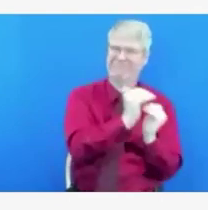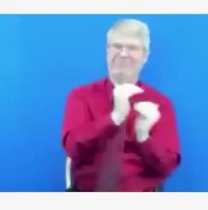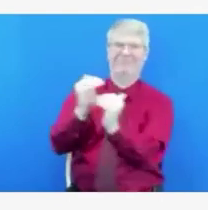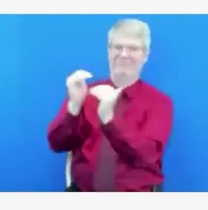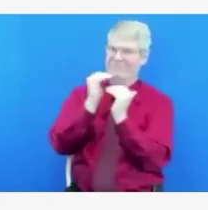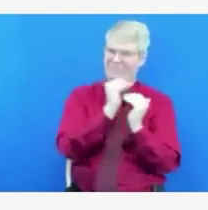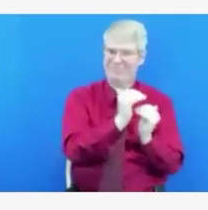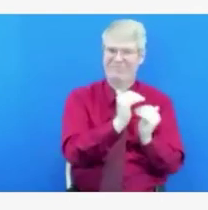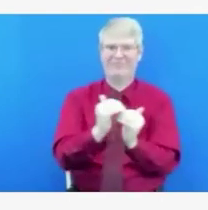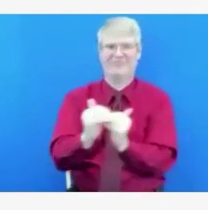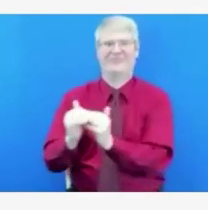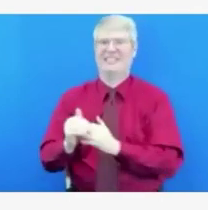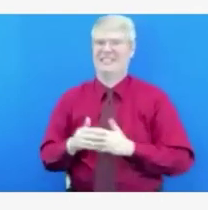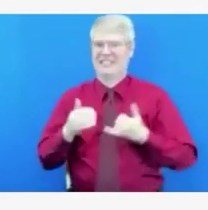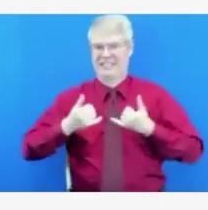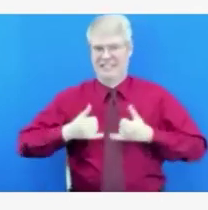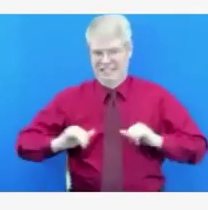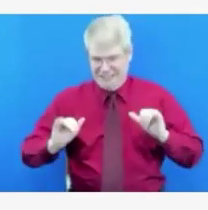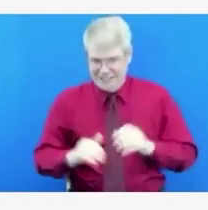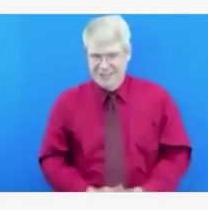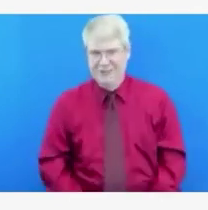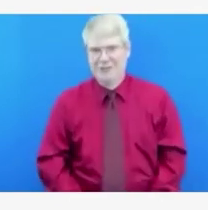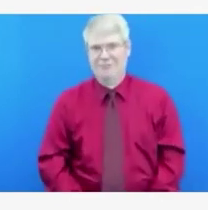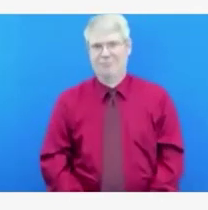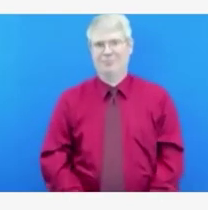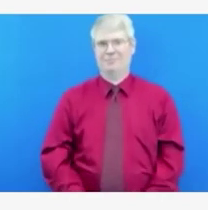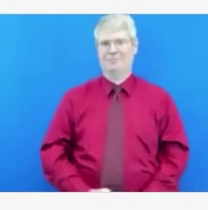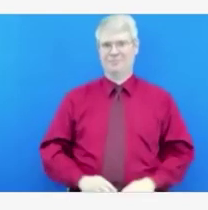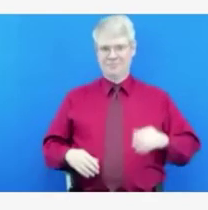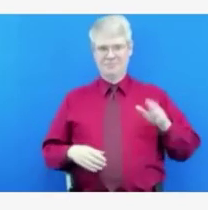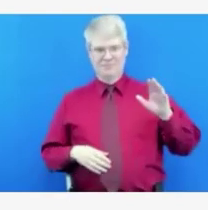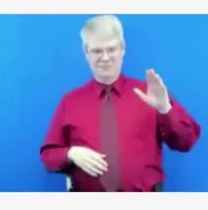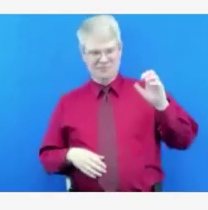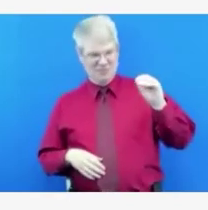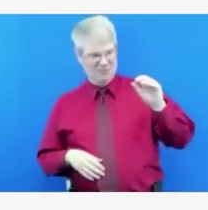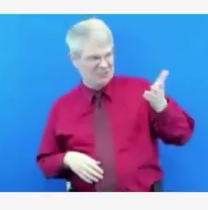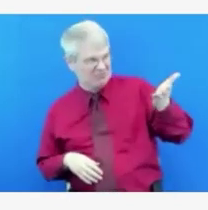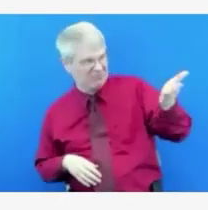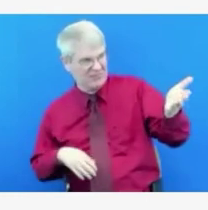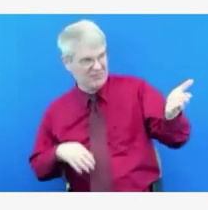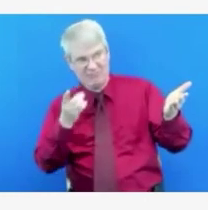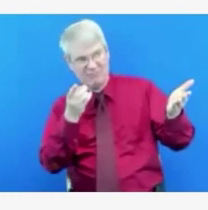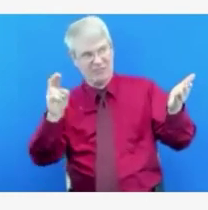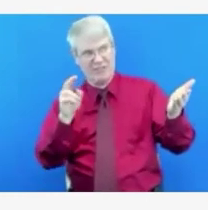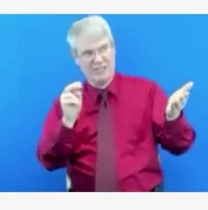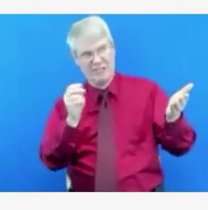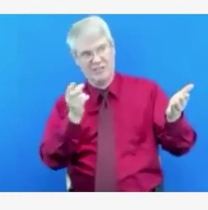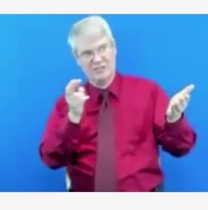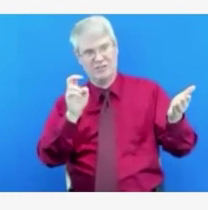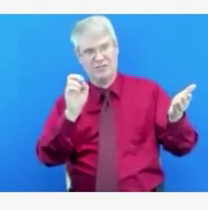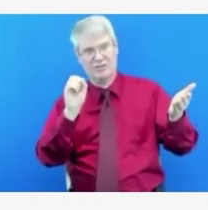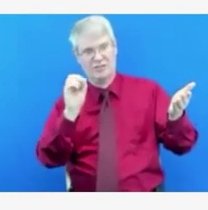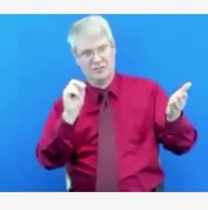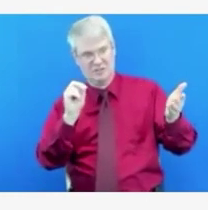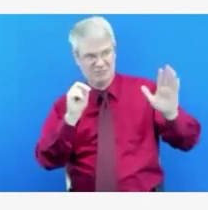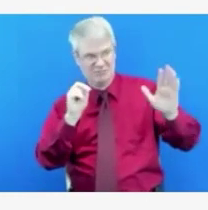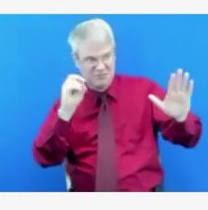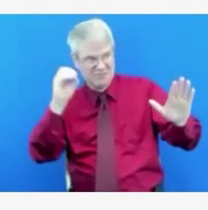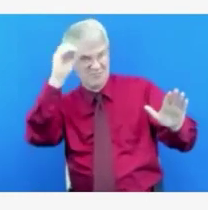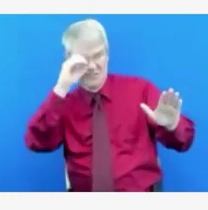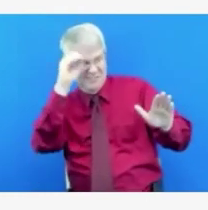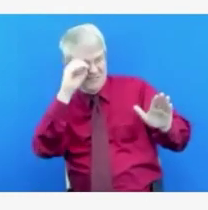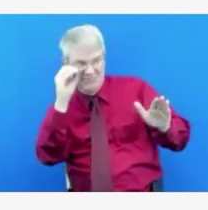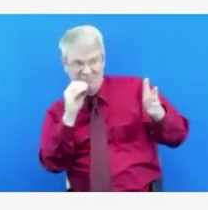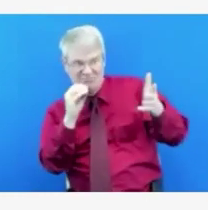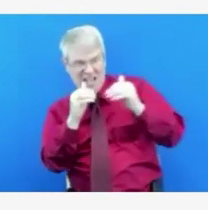Yes, Dr., you know, I think you've captured it entirely, but the way I like to put it within my own health system is it comes down to the very next